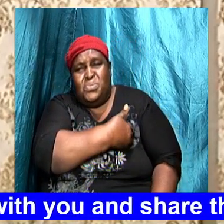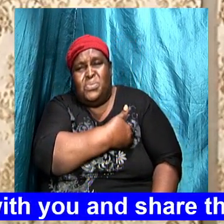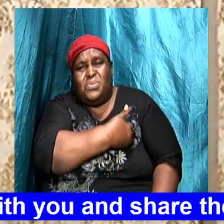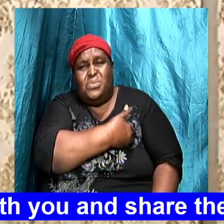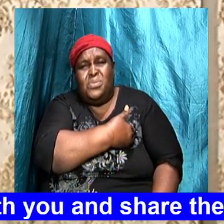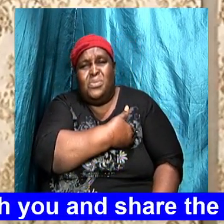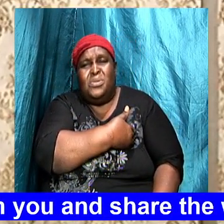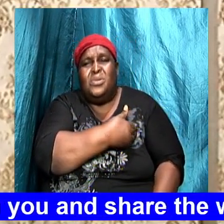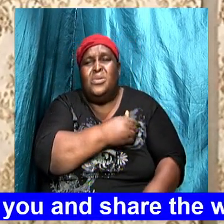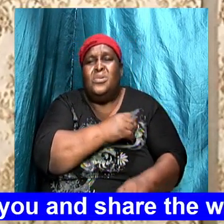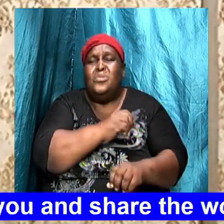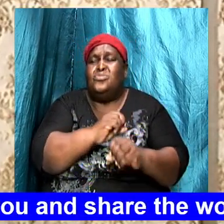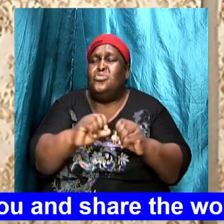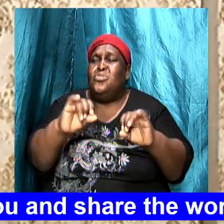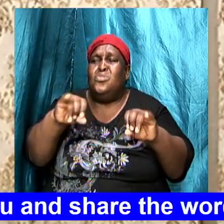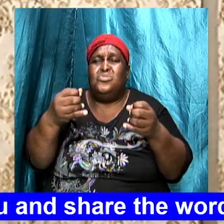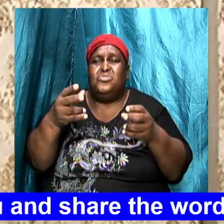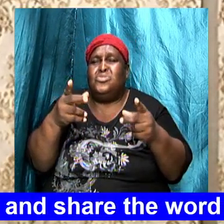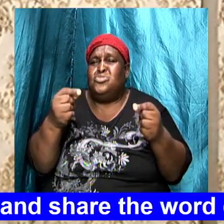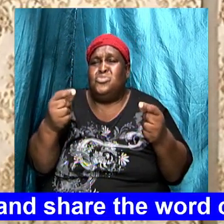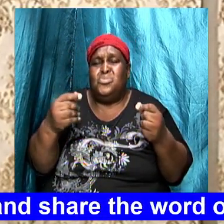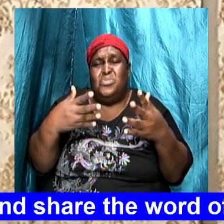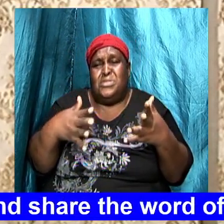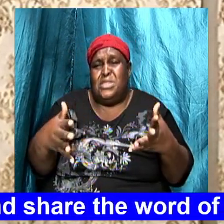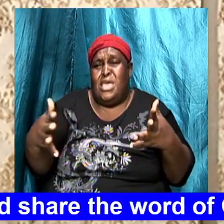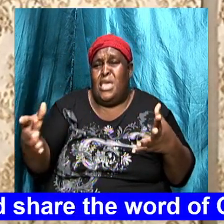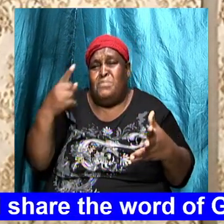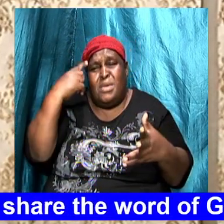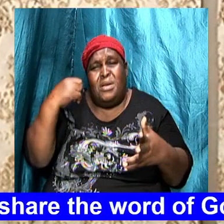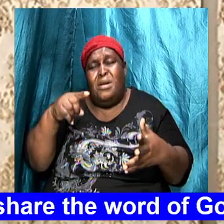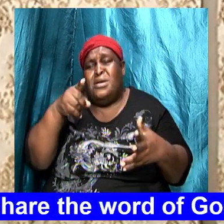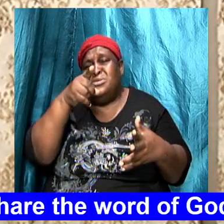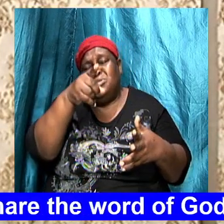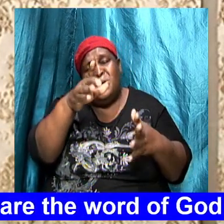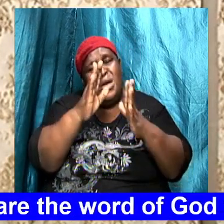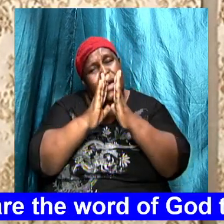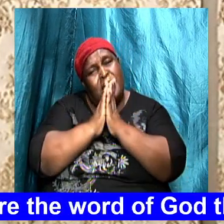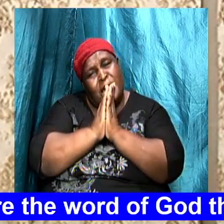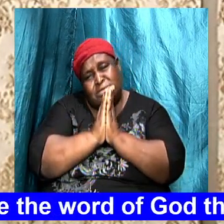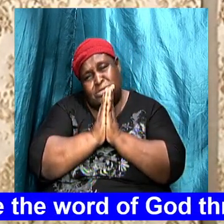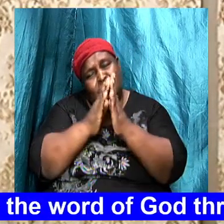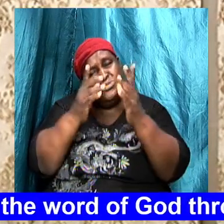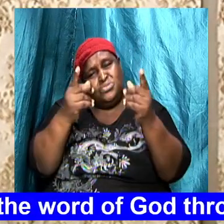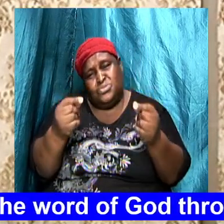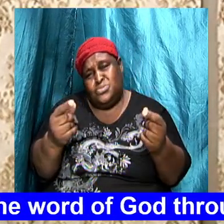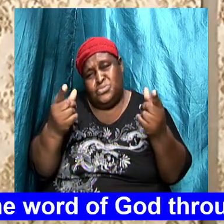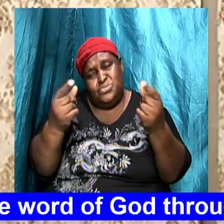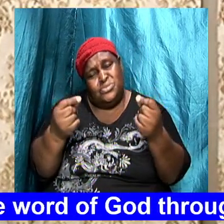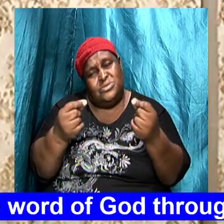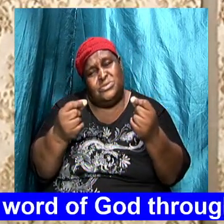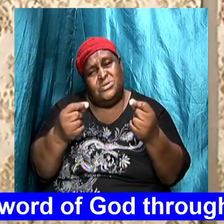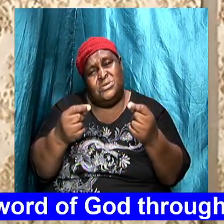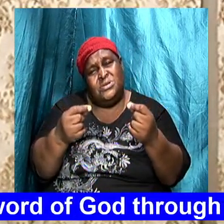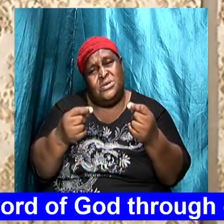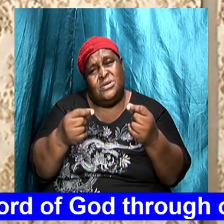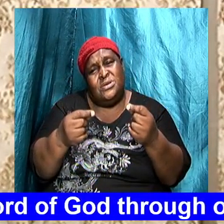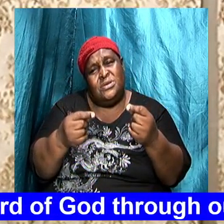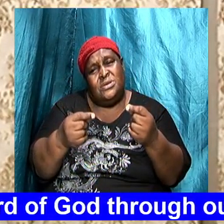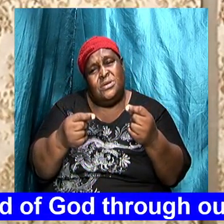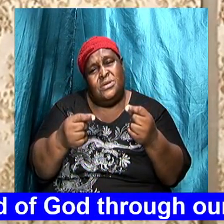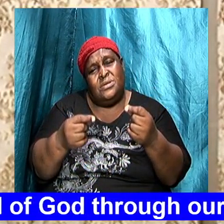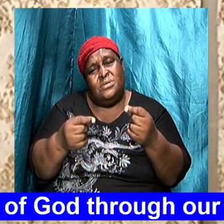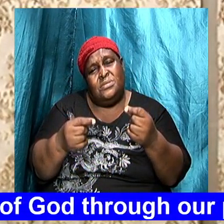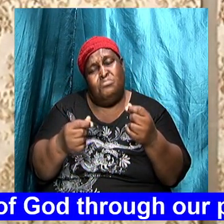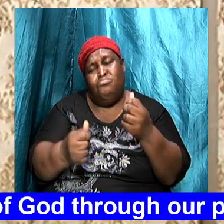don't just do the things because you're asked to do them in as much as they have to be done